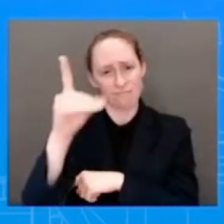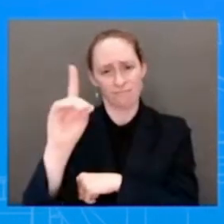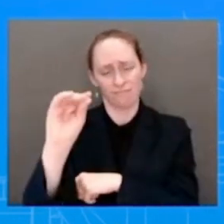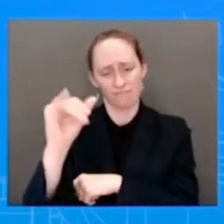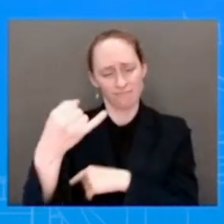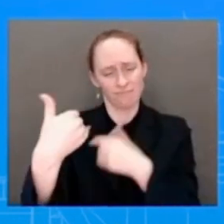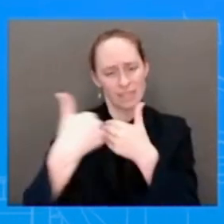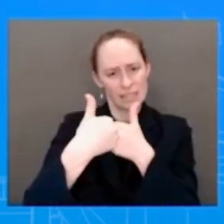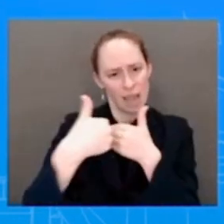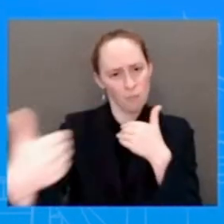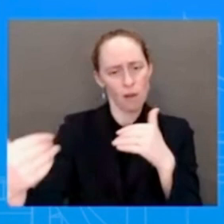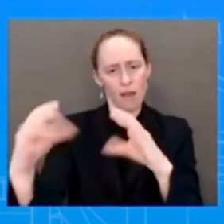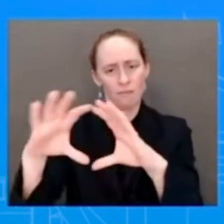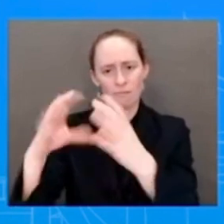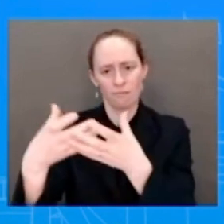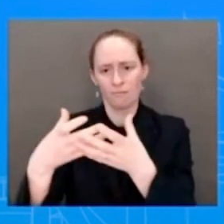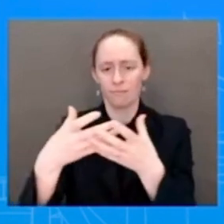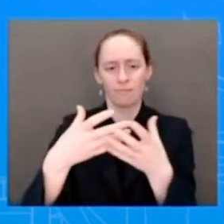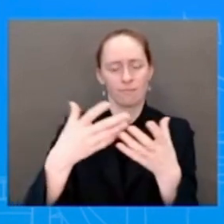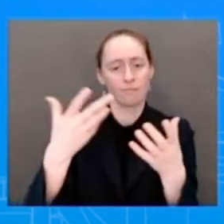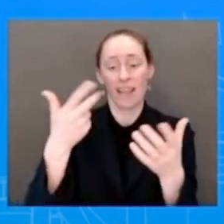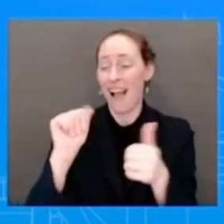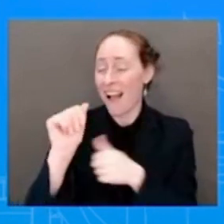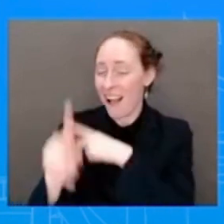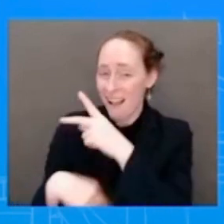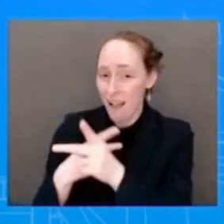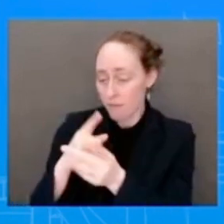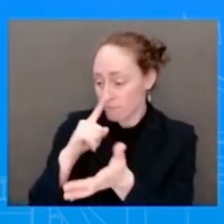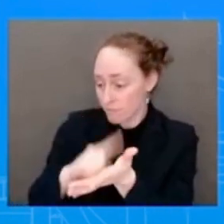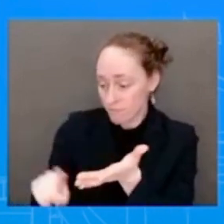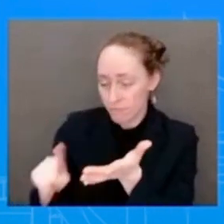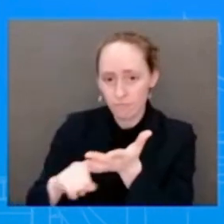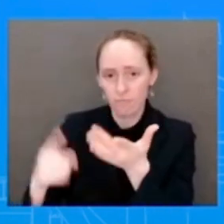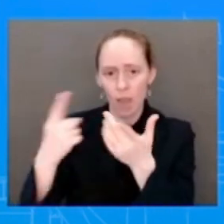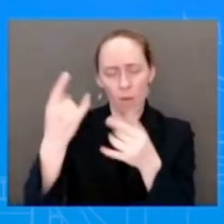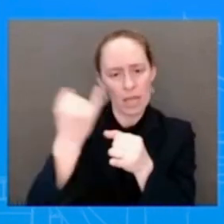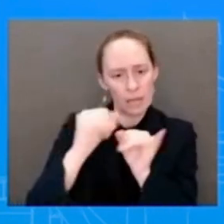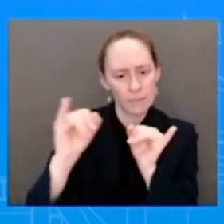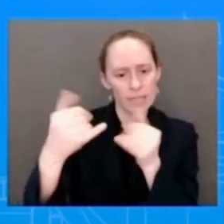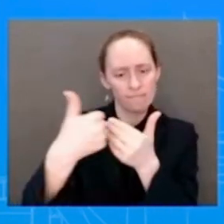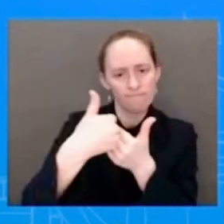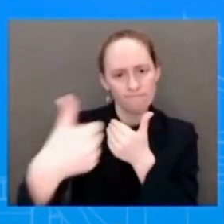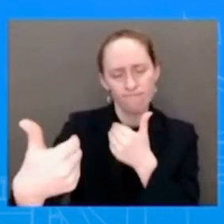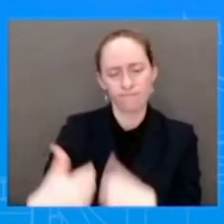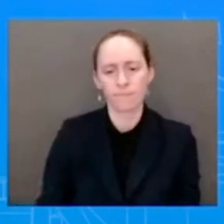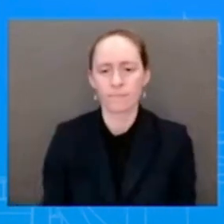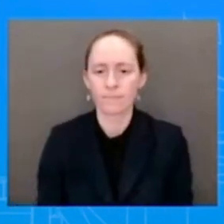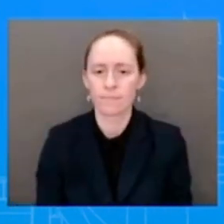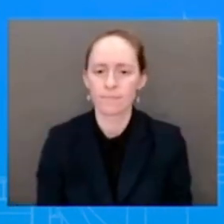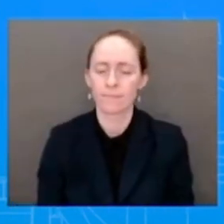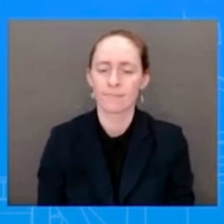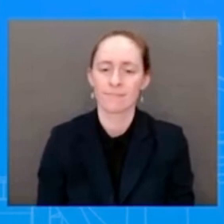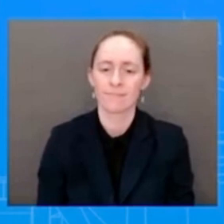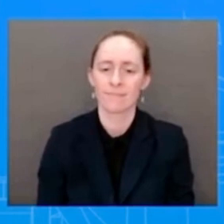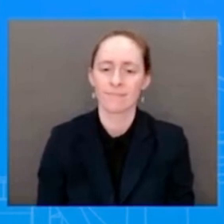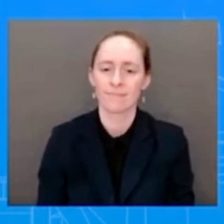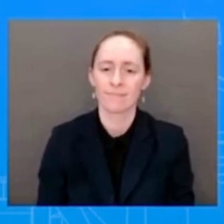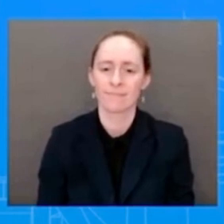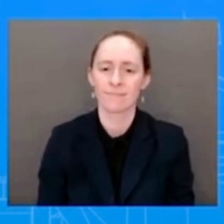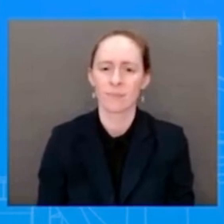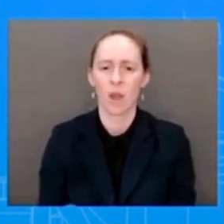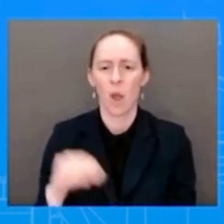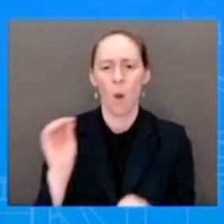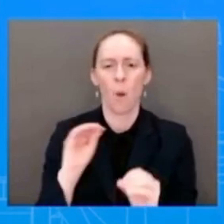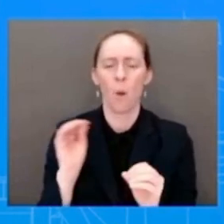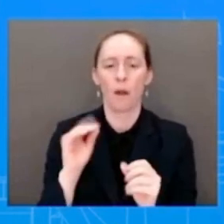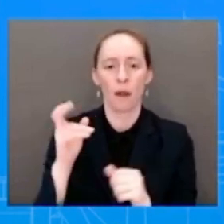investigations. And he's been very clear about that. He believes that it should not be politicized, as he has said for the past couple of years starting in